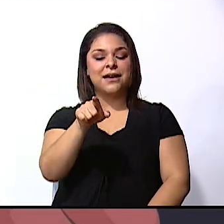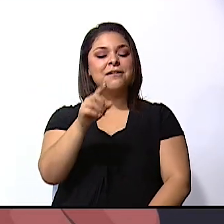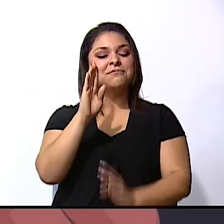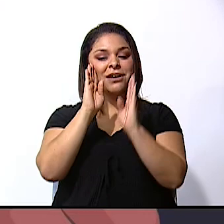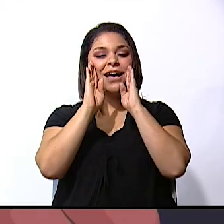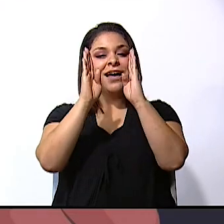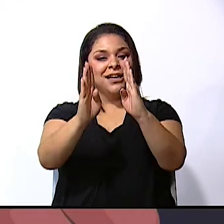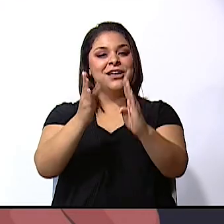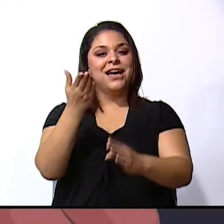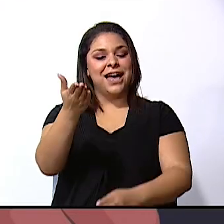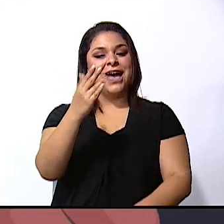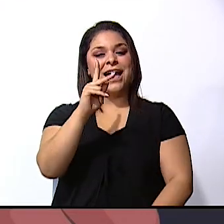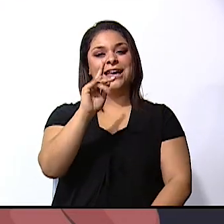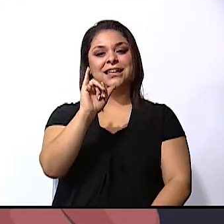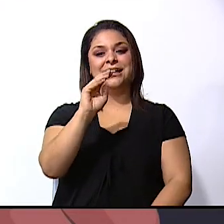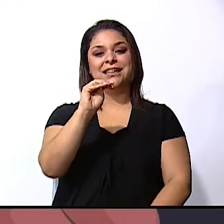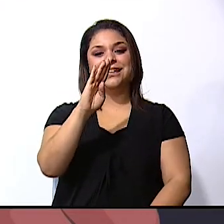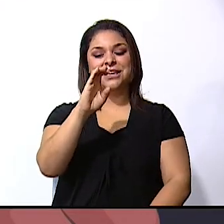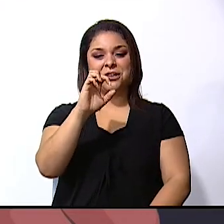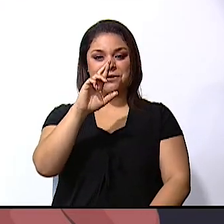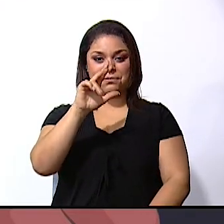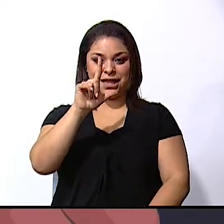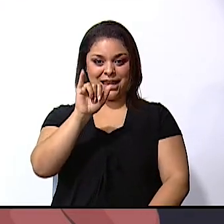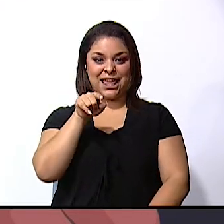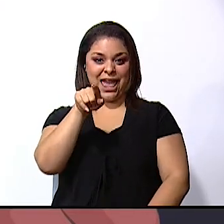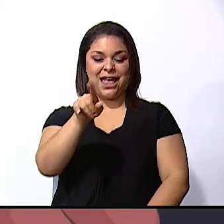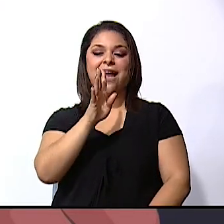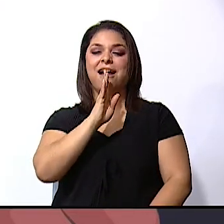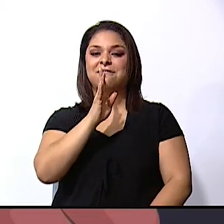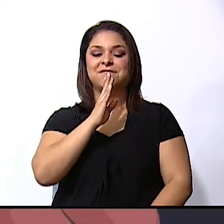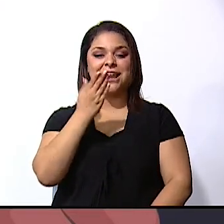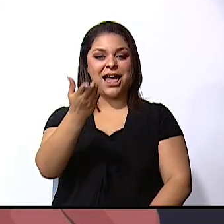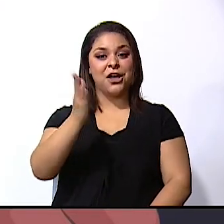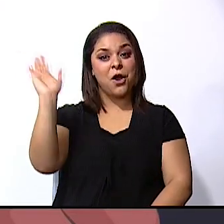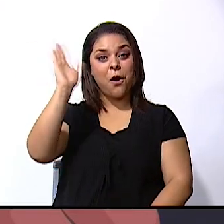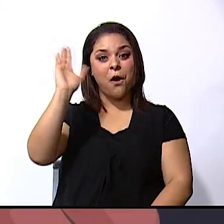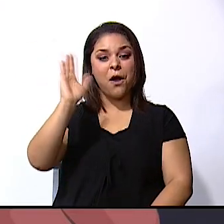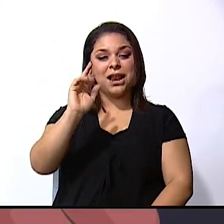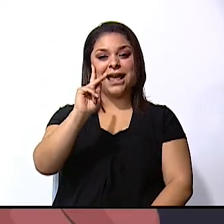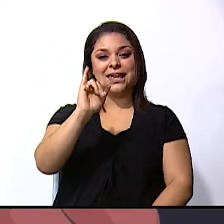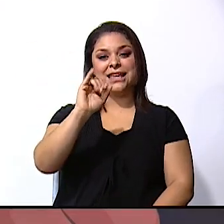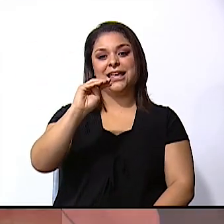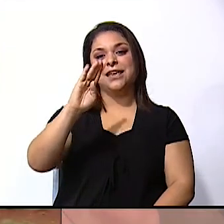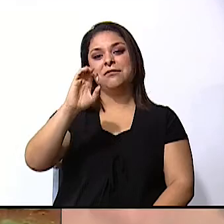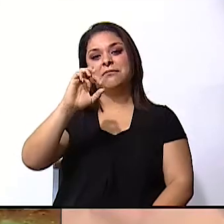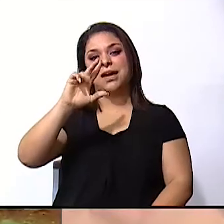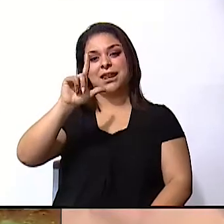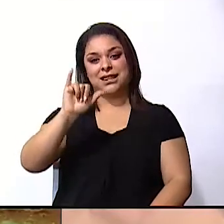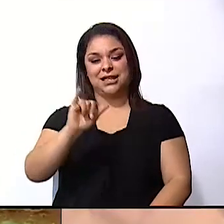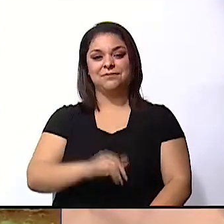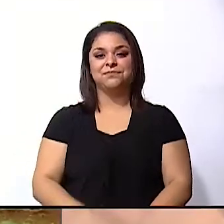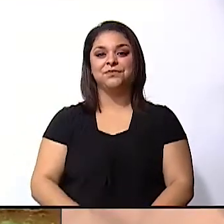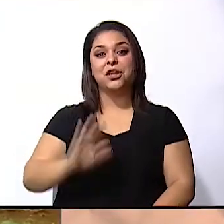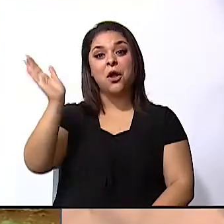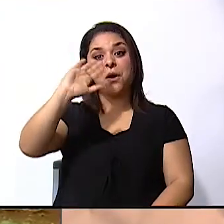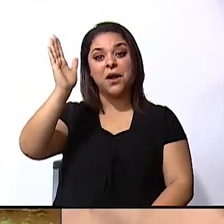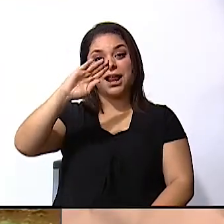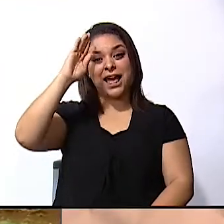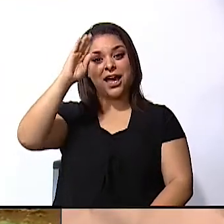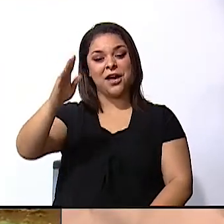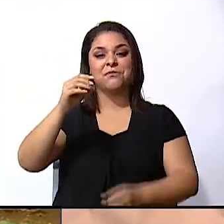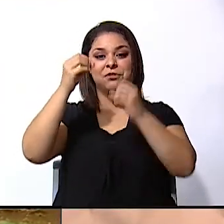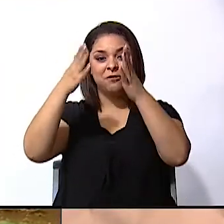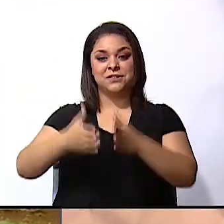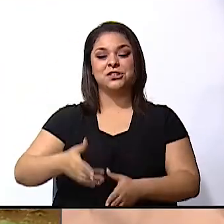pay attention to what she's going to say. Hello, Kimberly Tatiana. Hello. Hi, teacher. have you been in class?